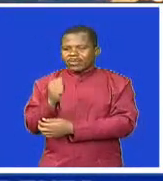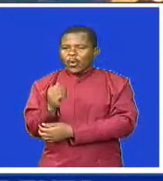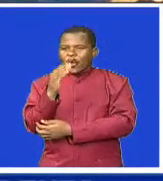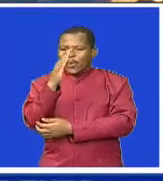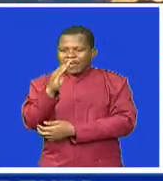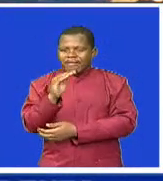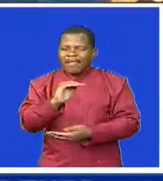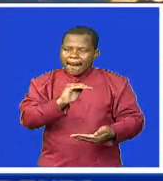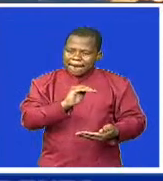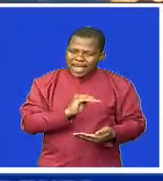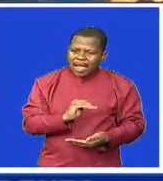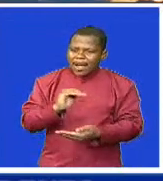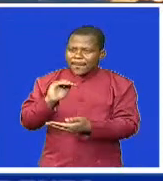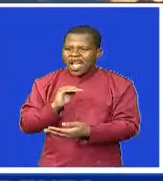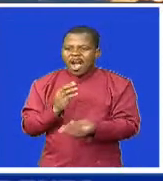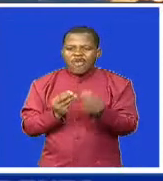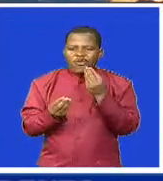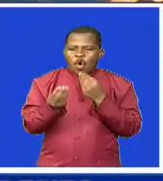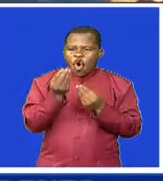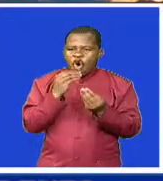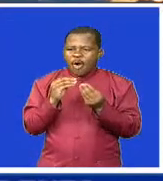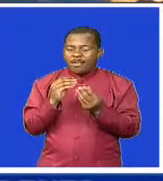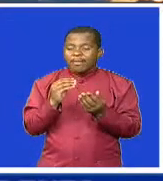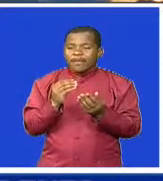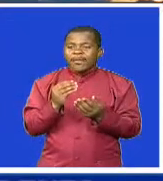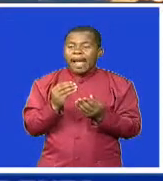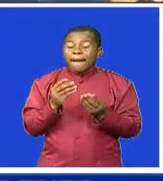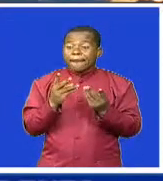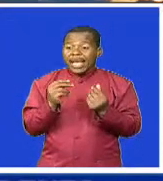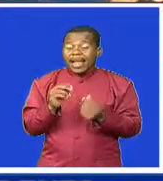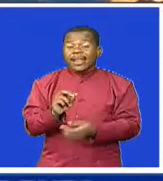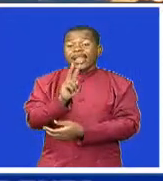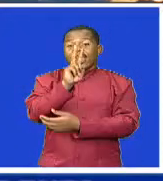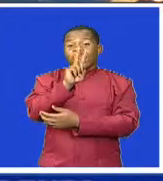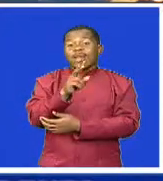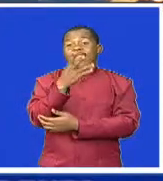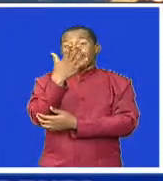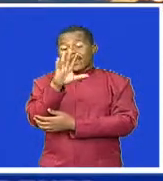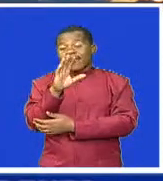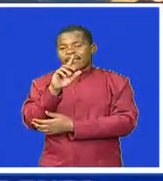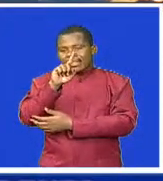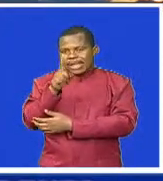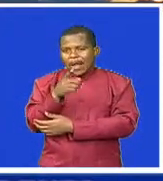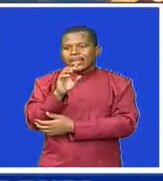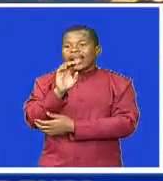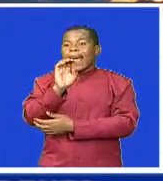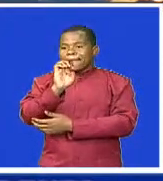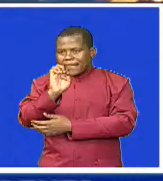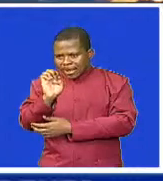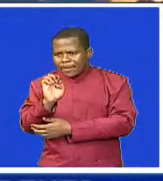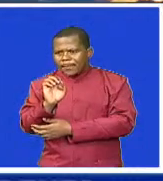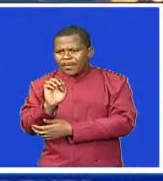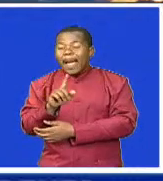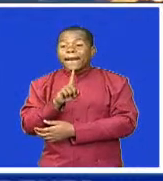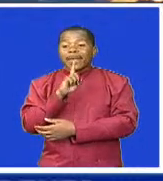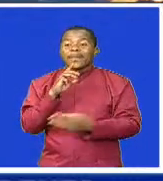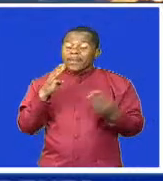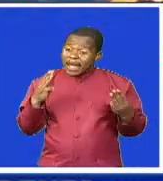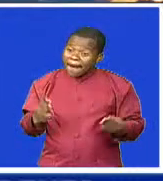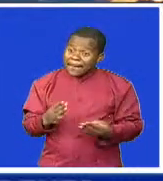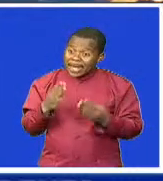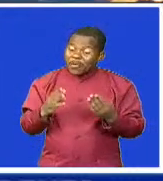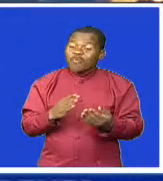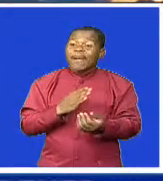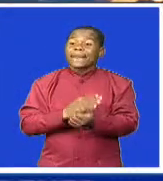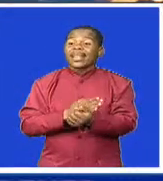Friedlander. The food parcels, which amount to 250,000 emalangeni, were a part of the 500,000 emalangeni that was